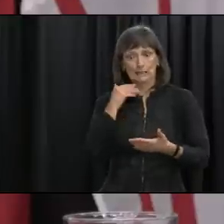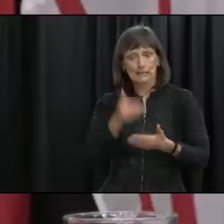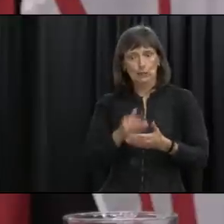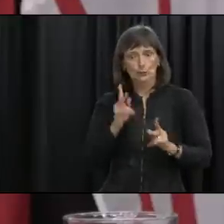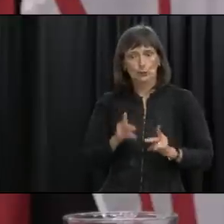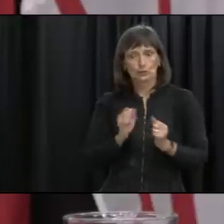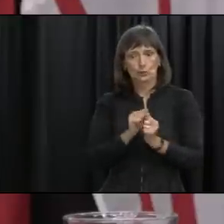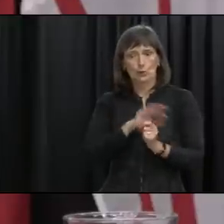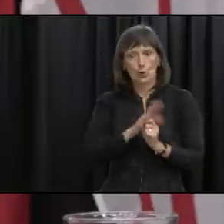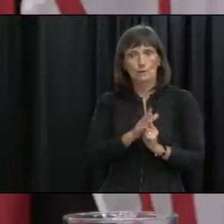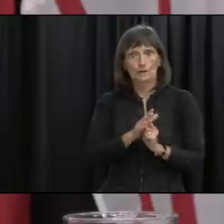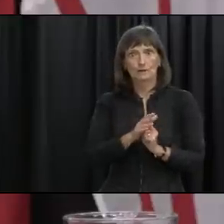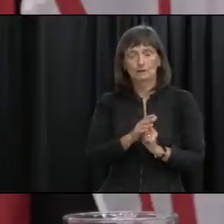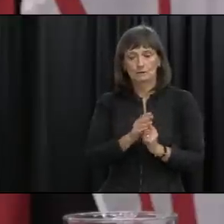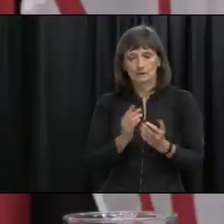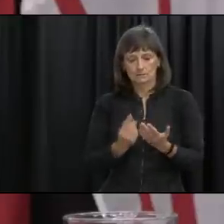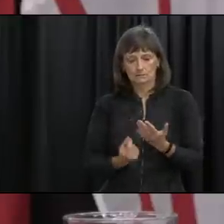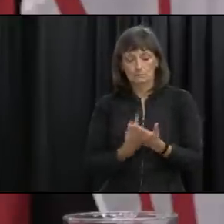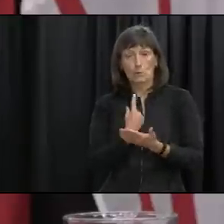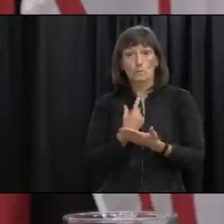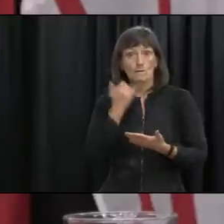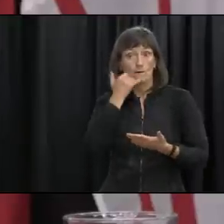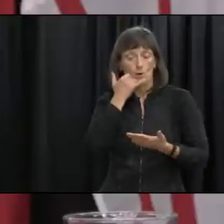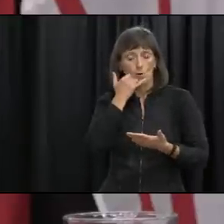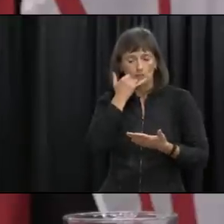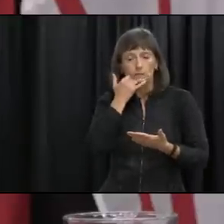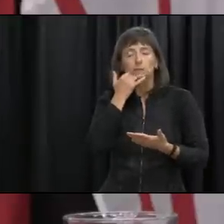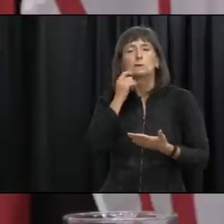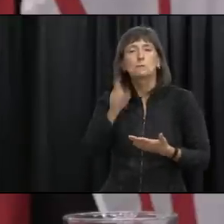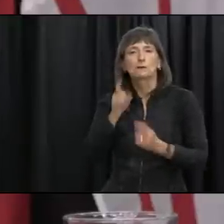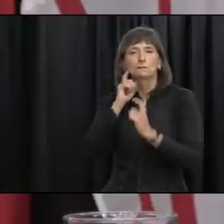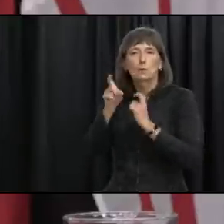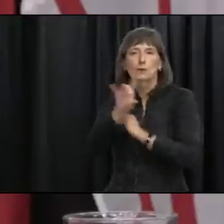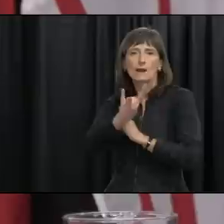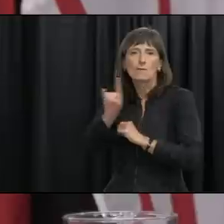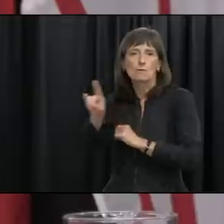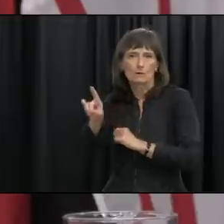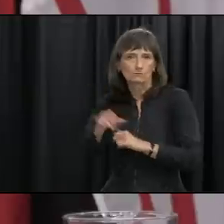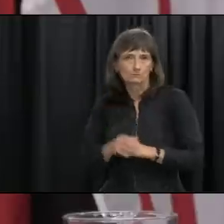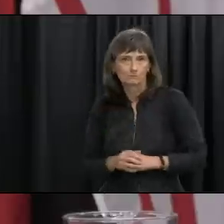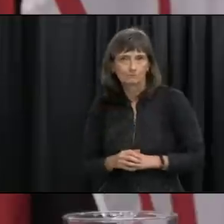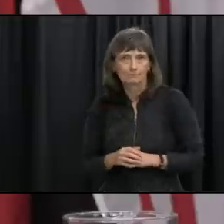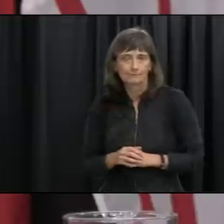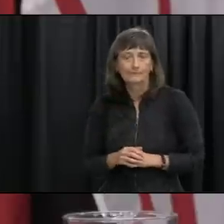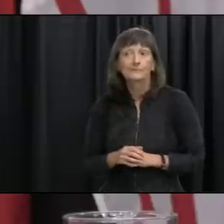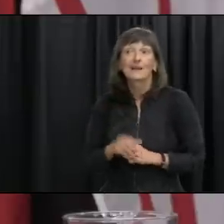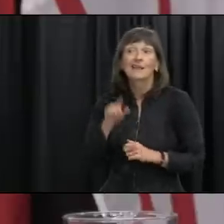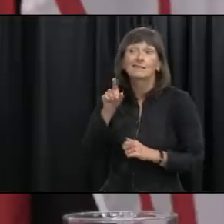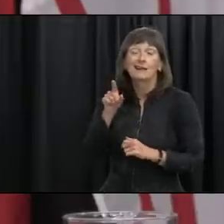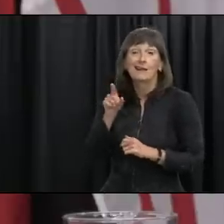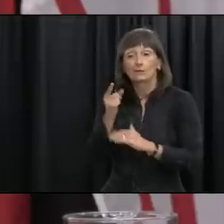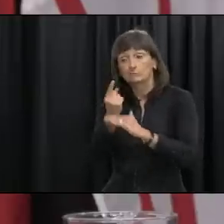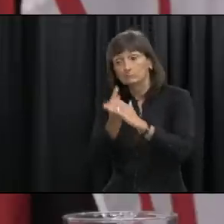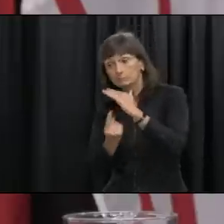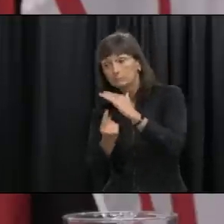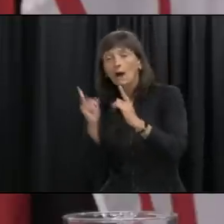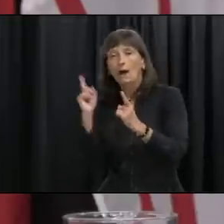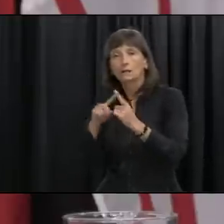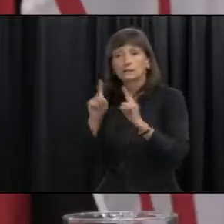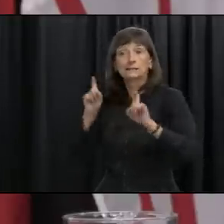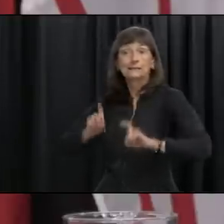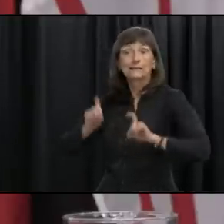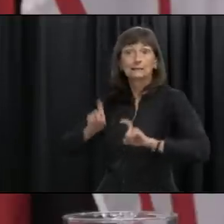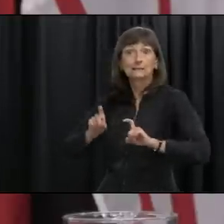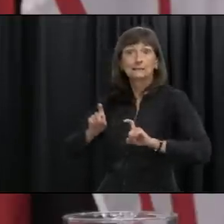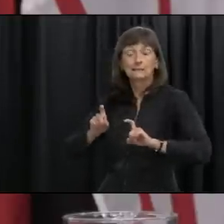high uh prob a close contact uh and they will be asked to isolate until uh tested and then for